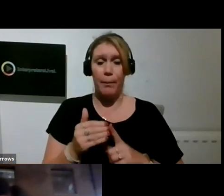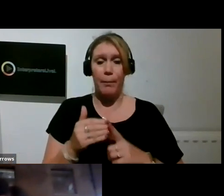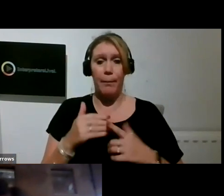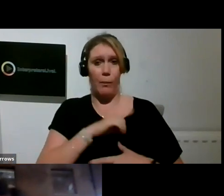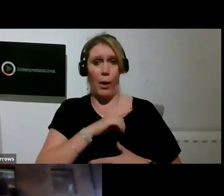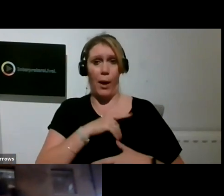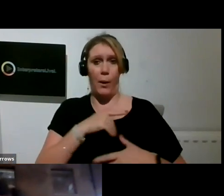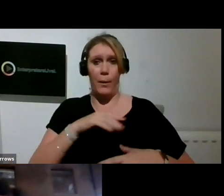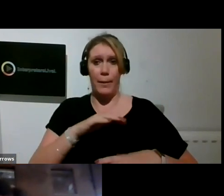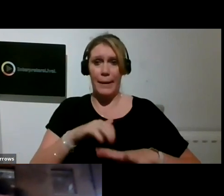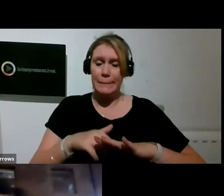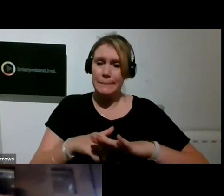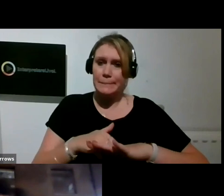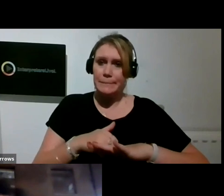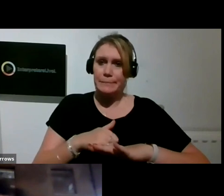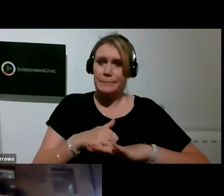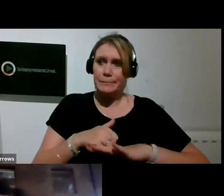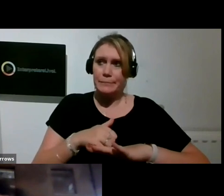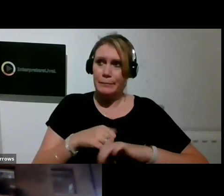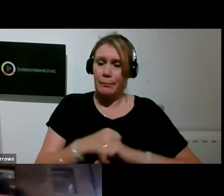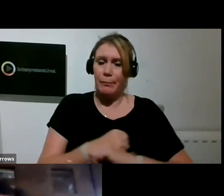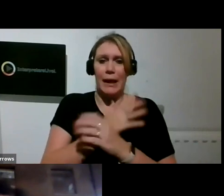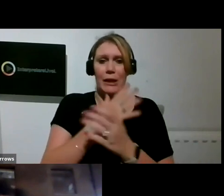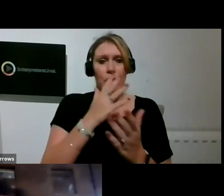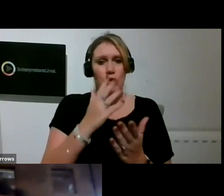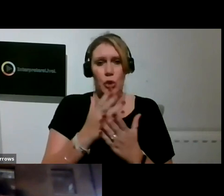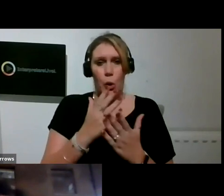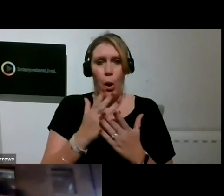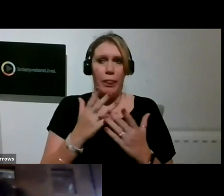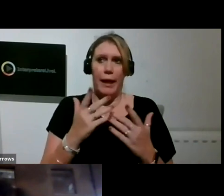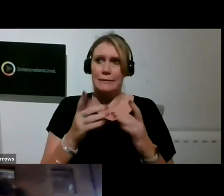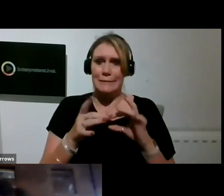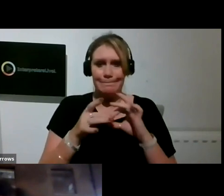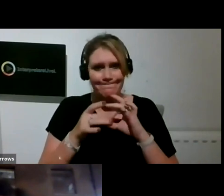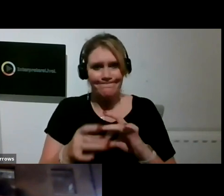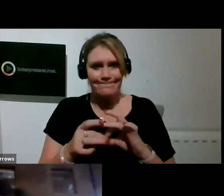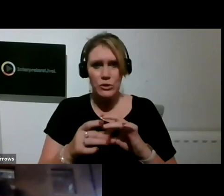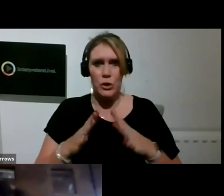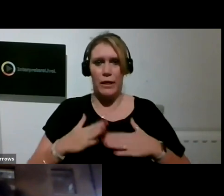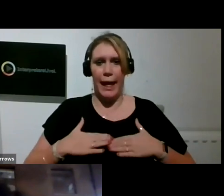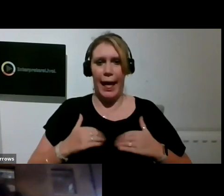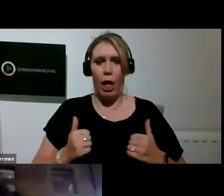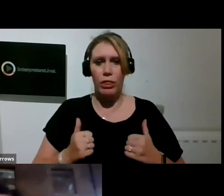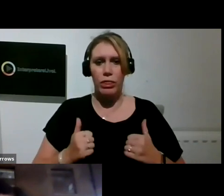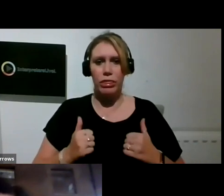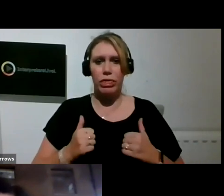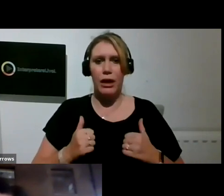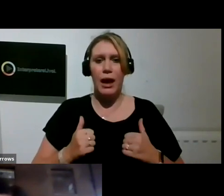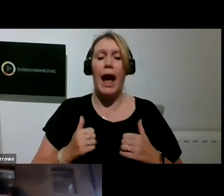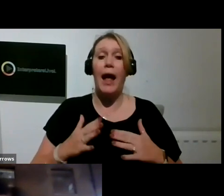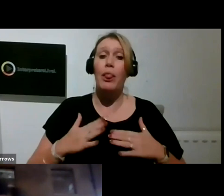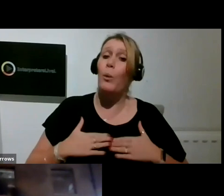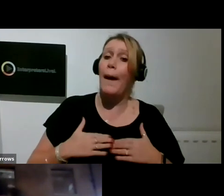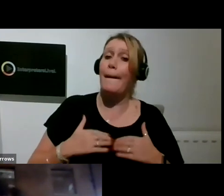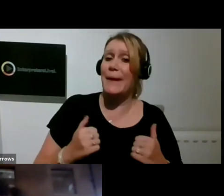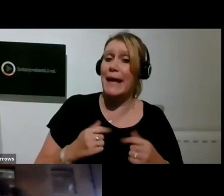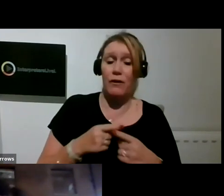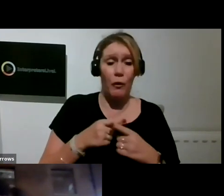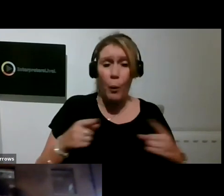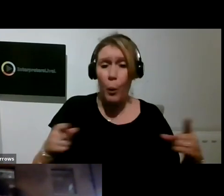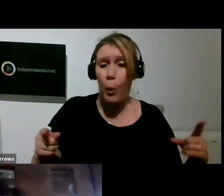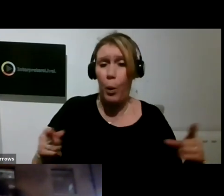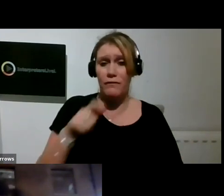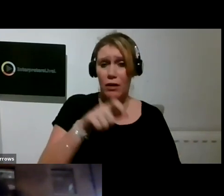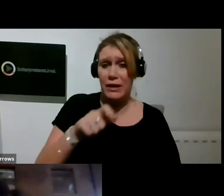in the borough very much on the health wellbeing and happiness of all of our residents from whatever circumstances they find